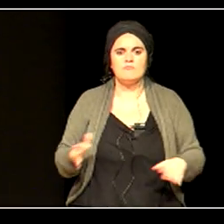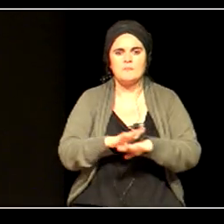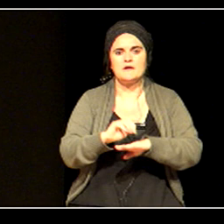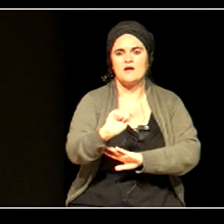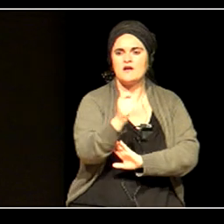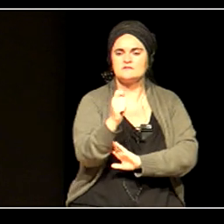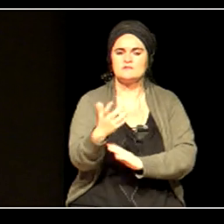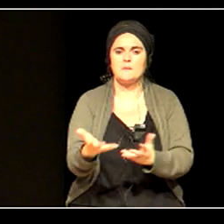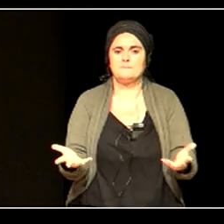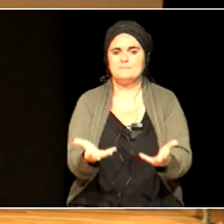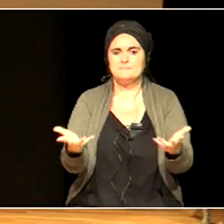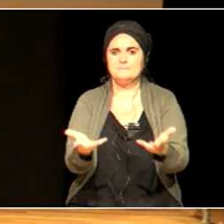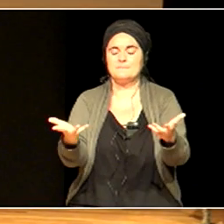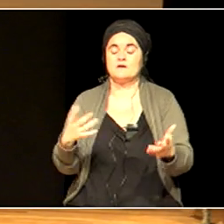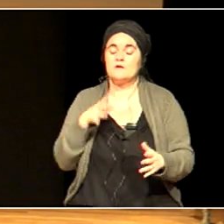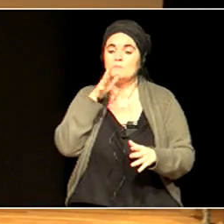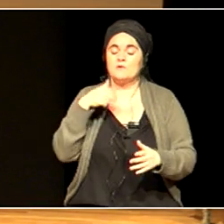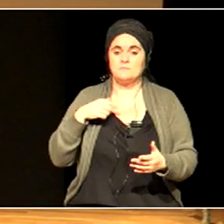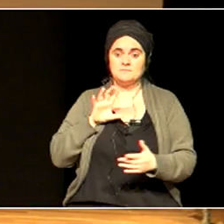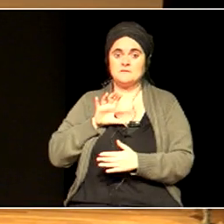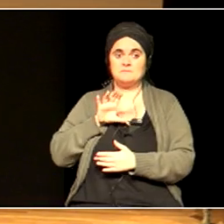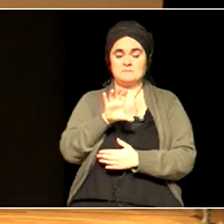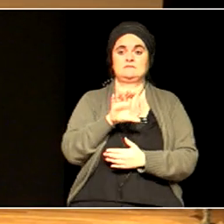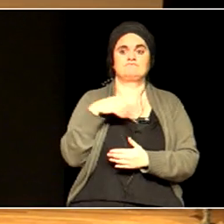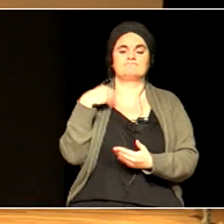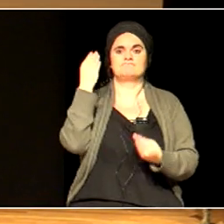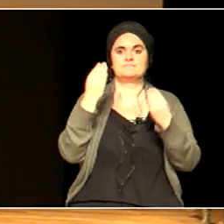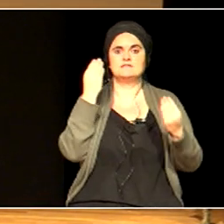how can we link schools to inclusive cities?